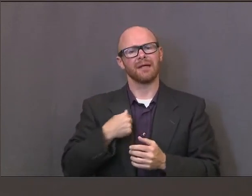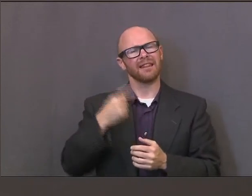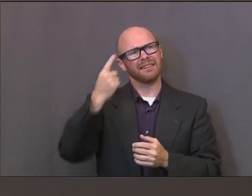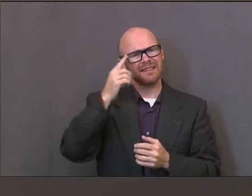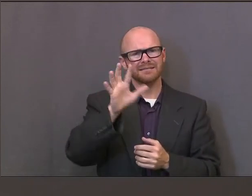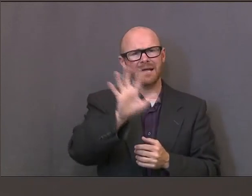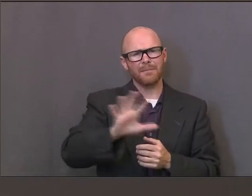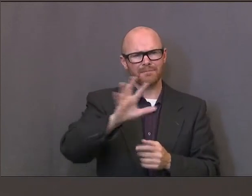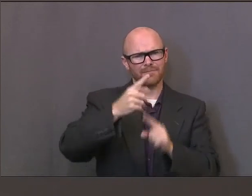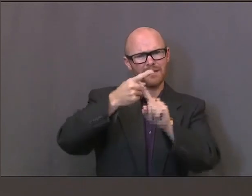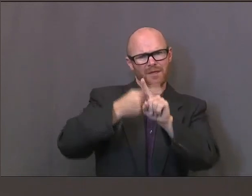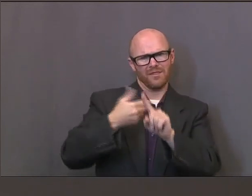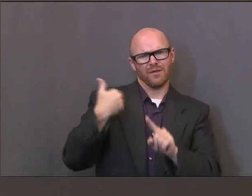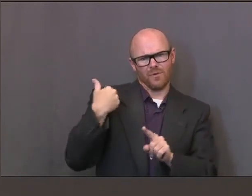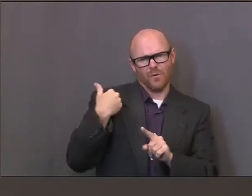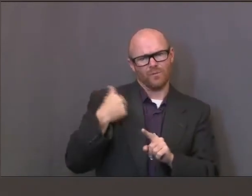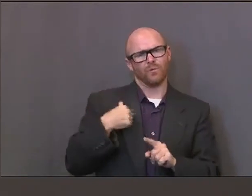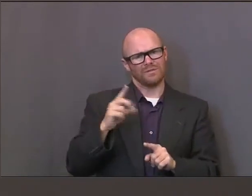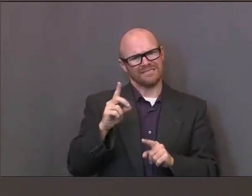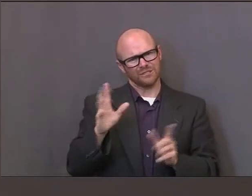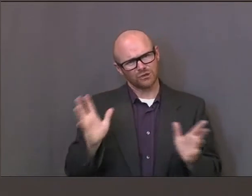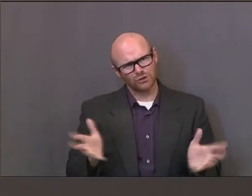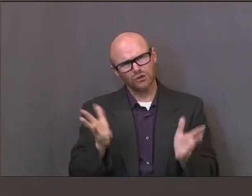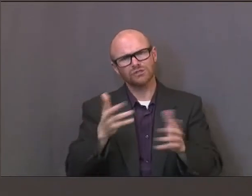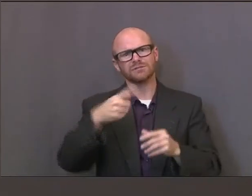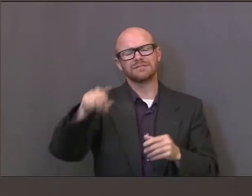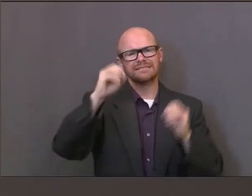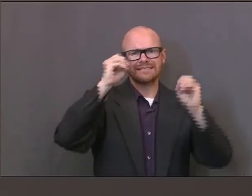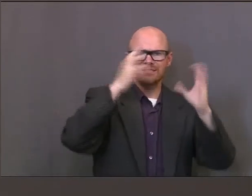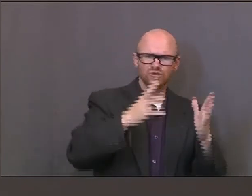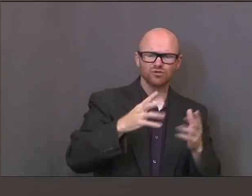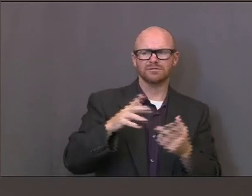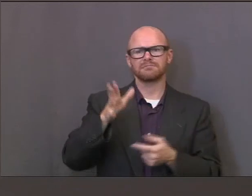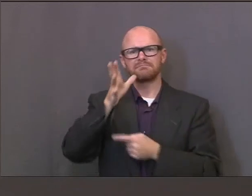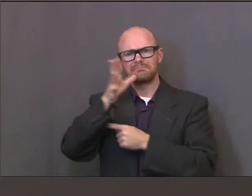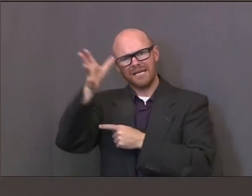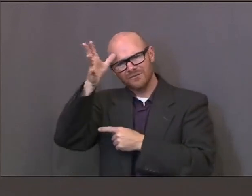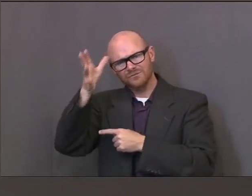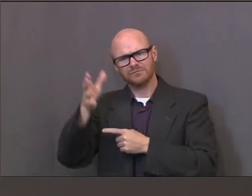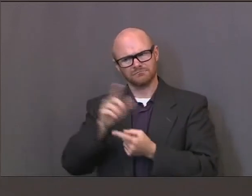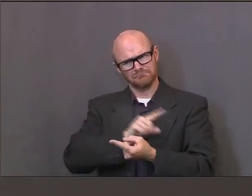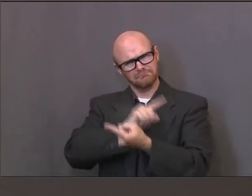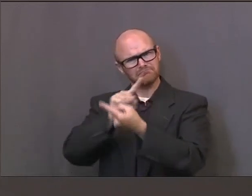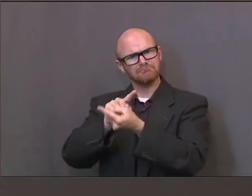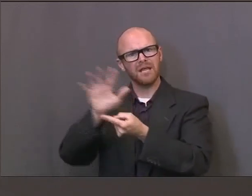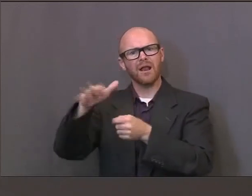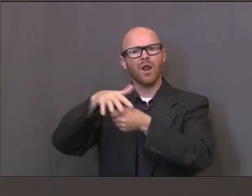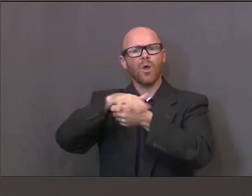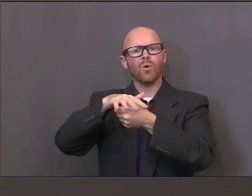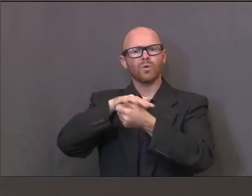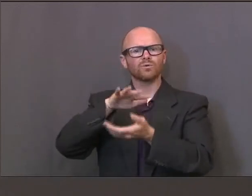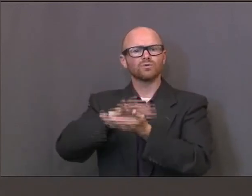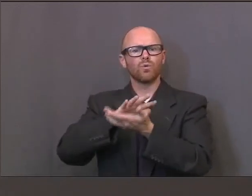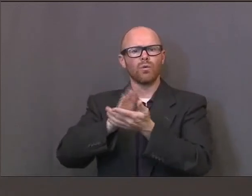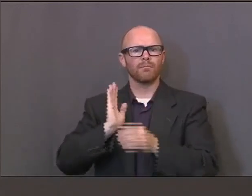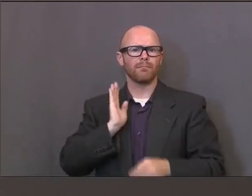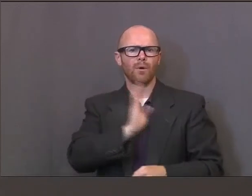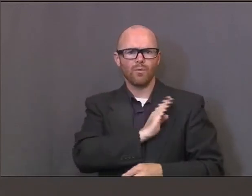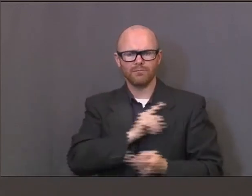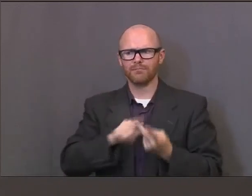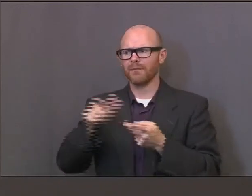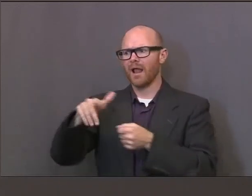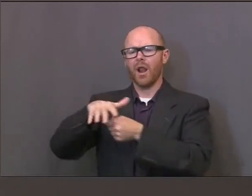ago during this press conference, we've encouraged teachers and parents to approach their local school board and their local superintendent